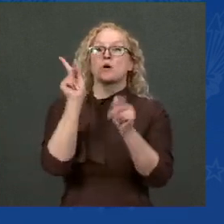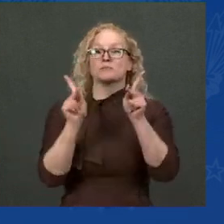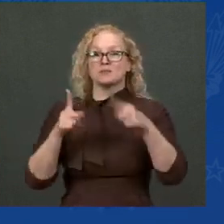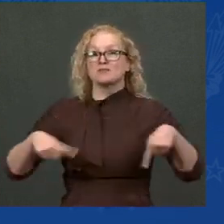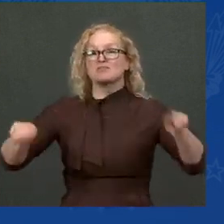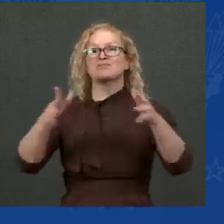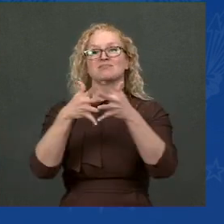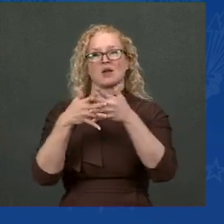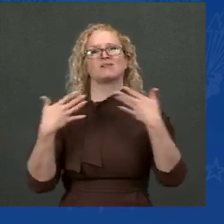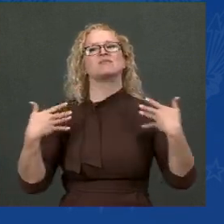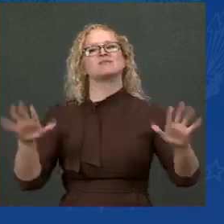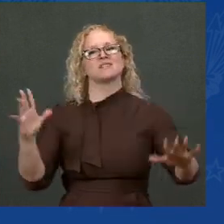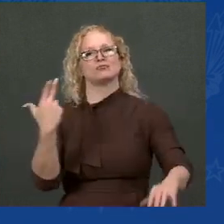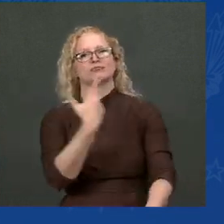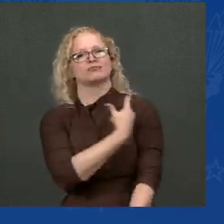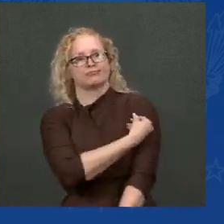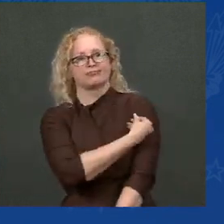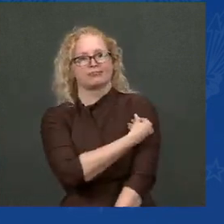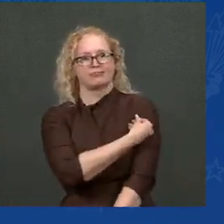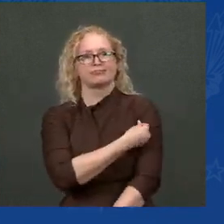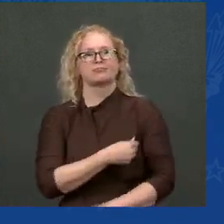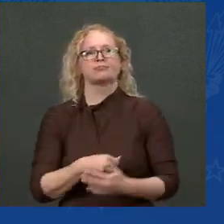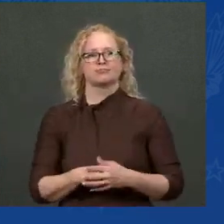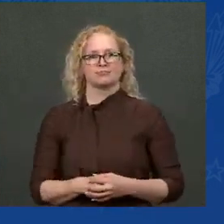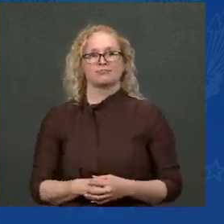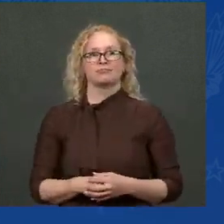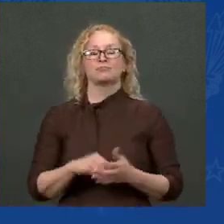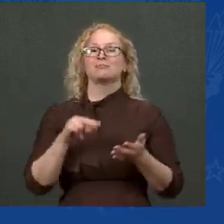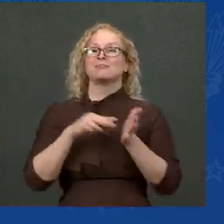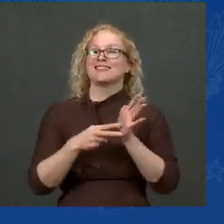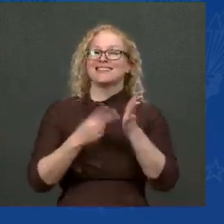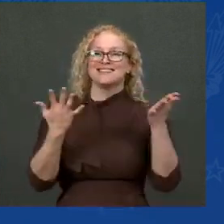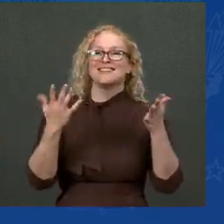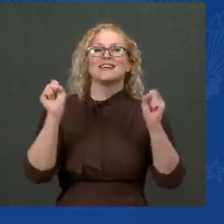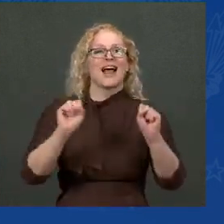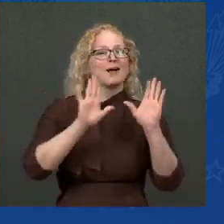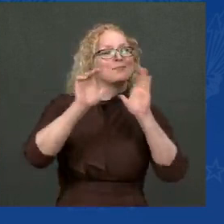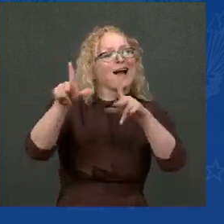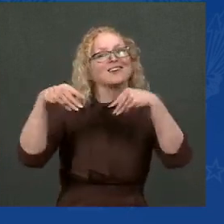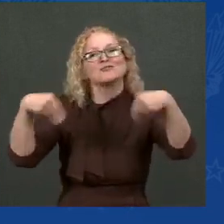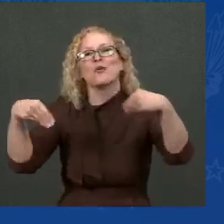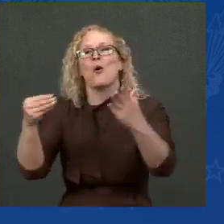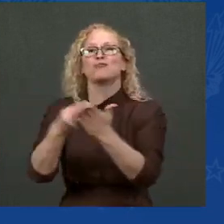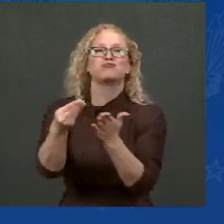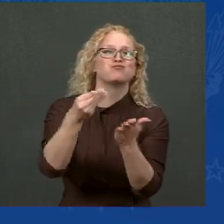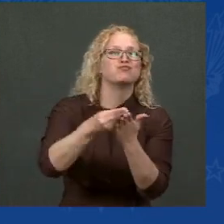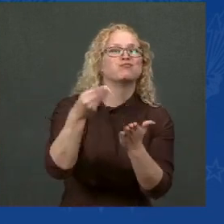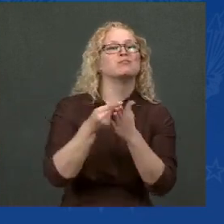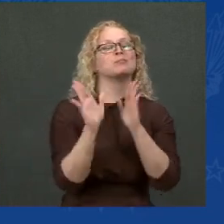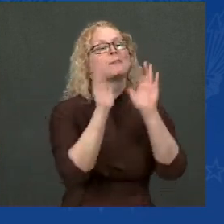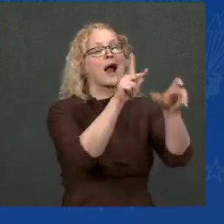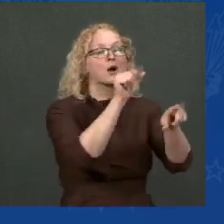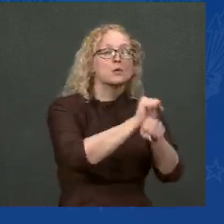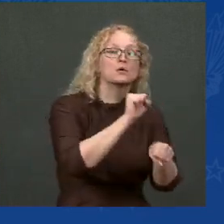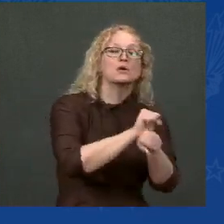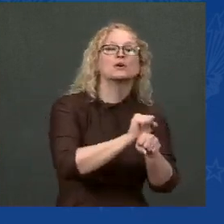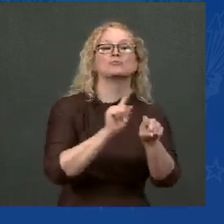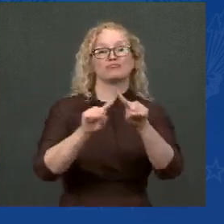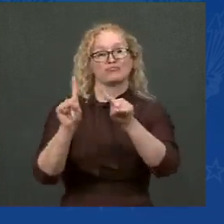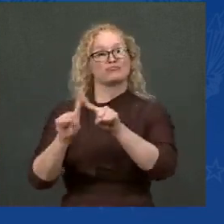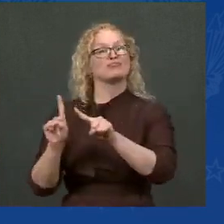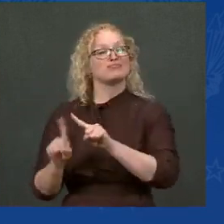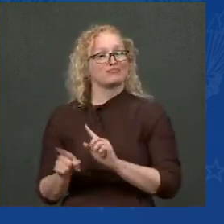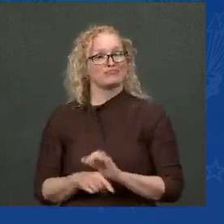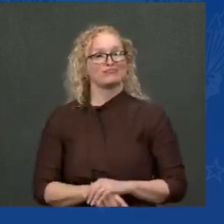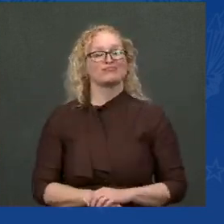shoppers are going back to stores. And with the launch of the vaccine for kids, ages five through 11 this week, we can make